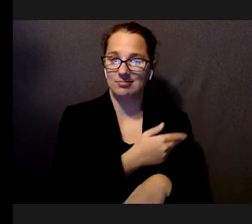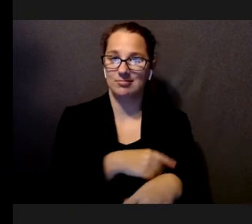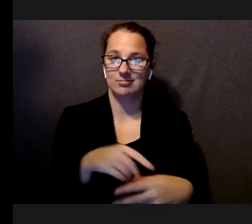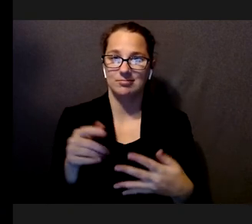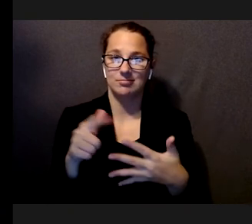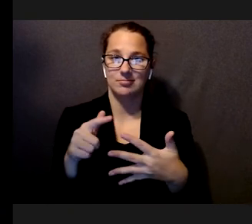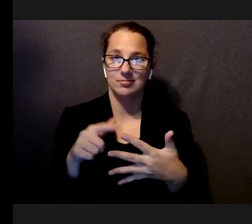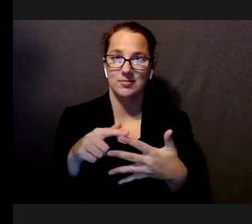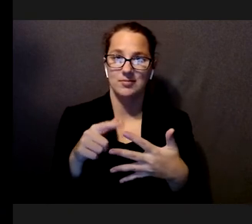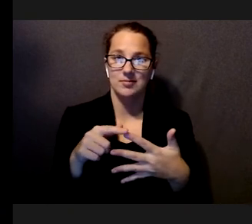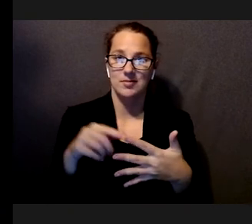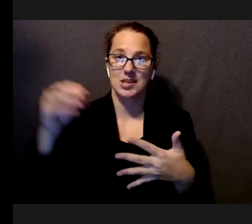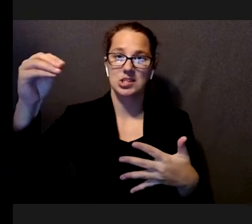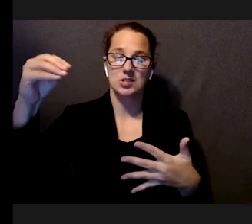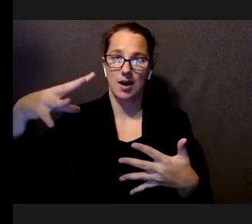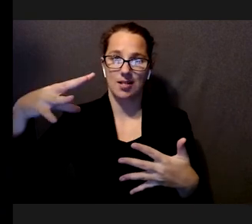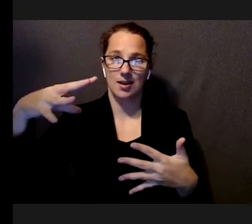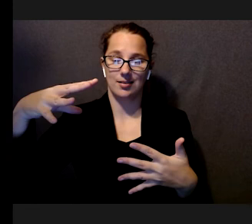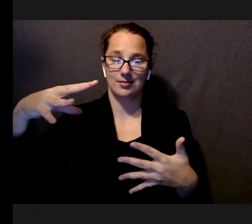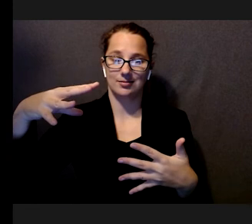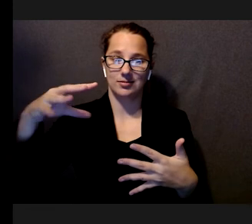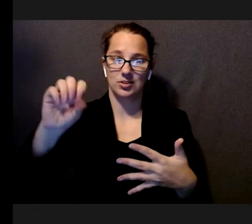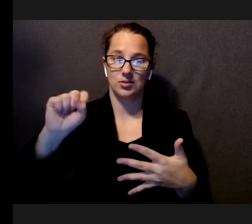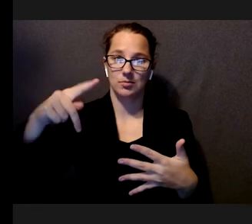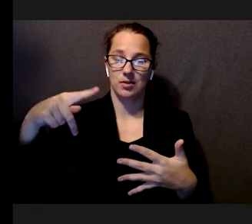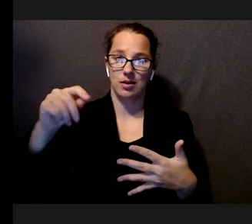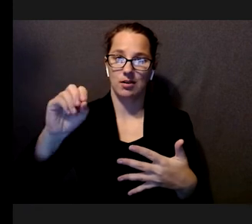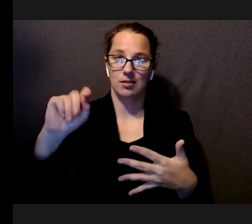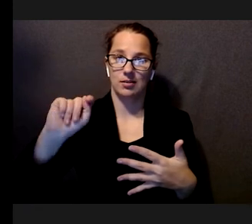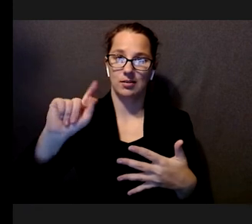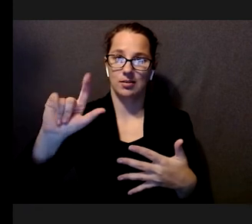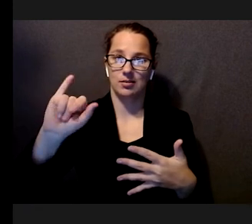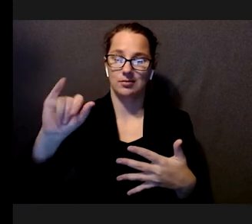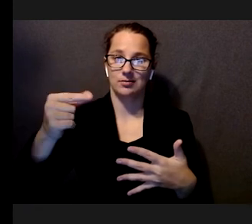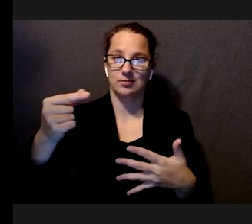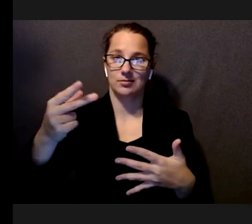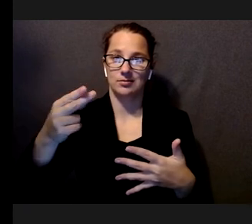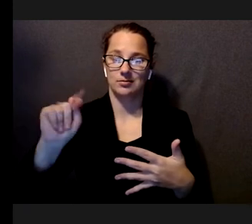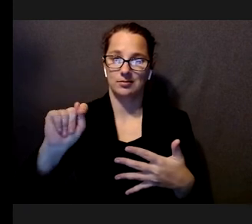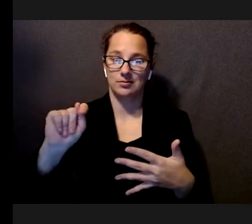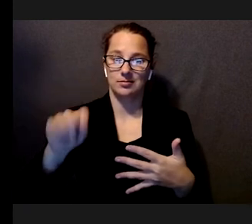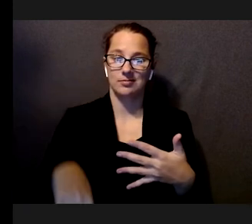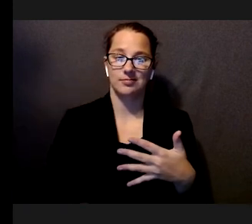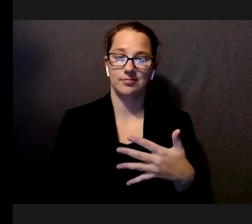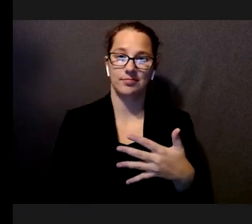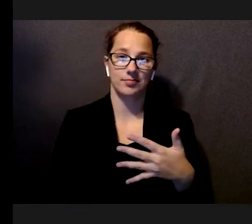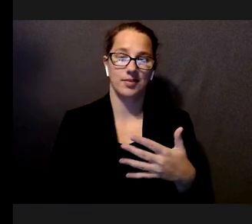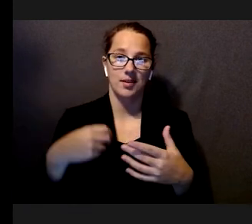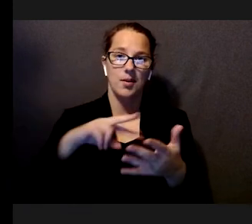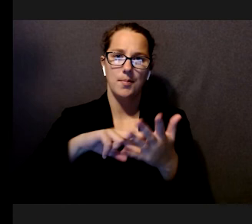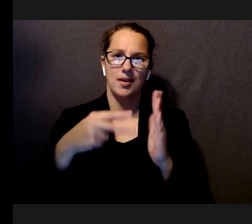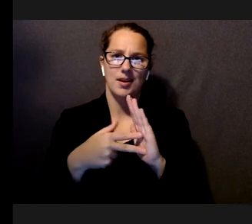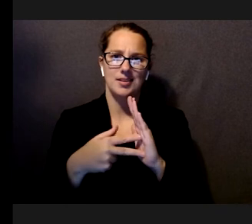This is another cue. It's called spotlight. So, here we turn everything